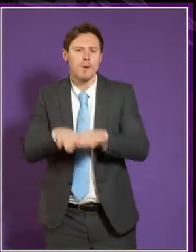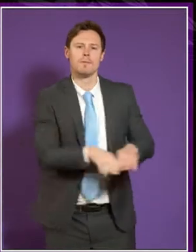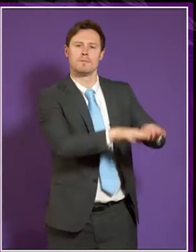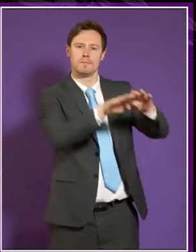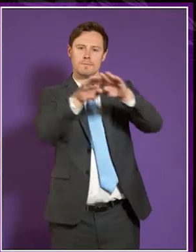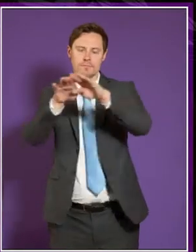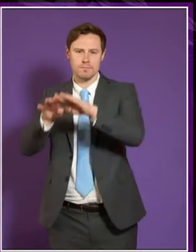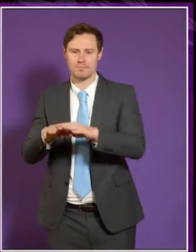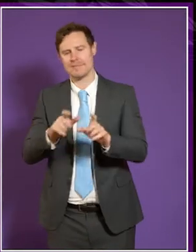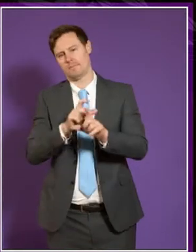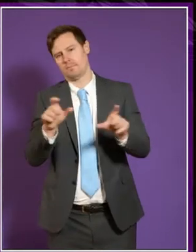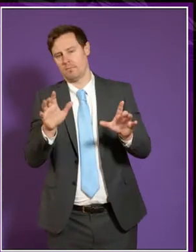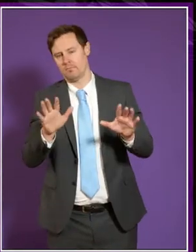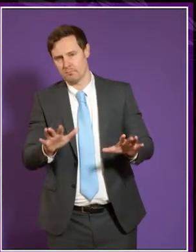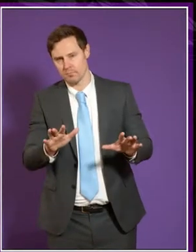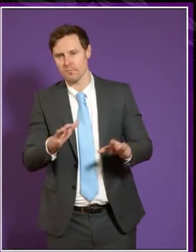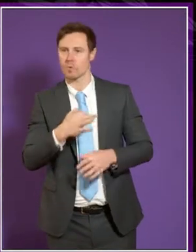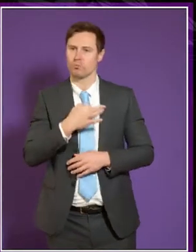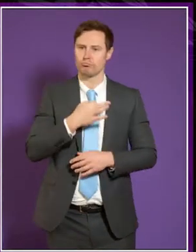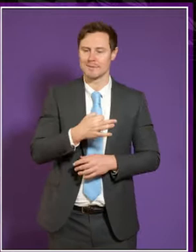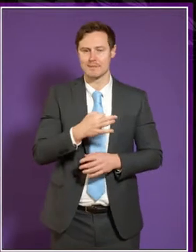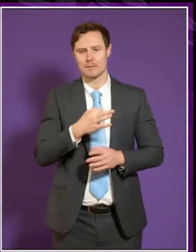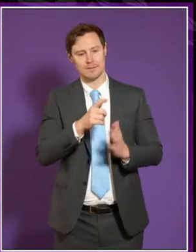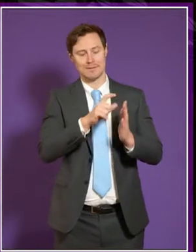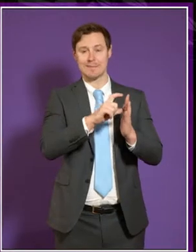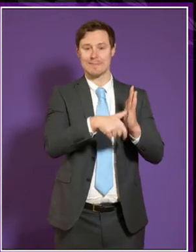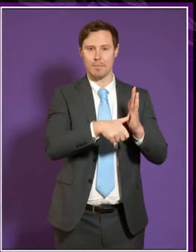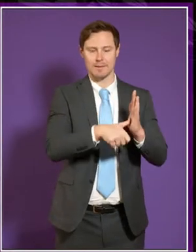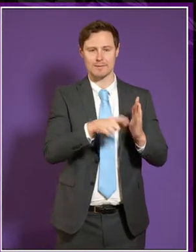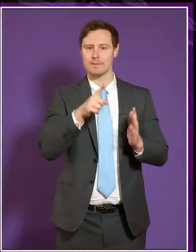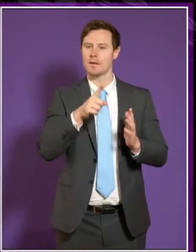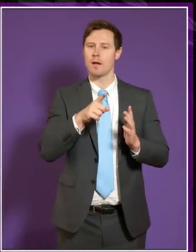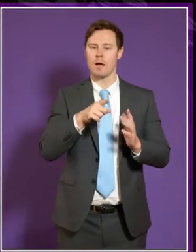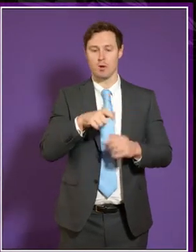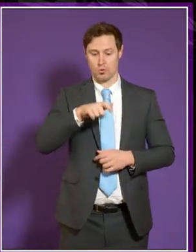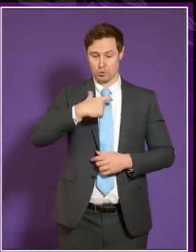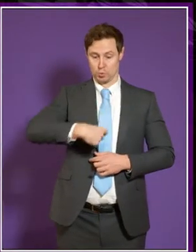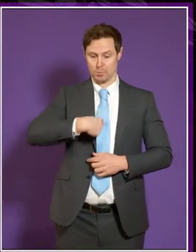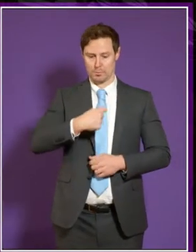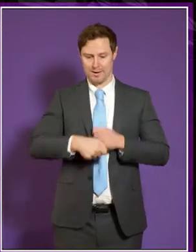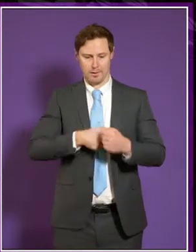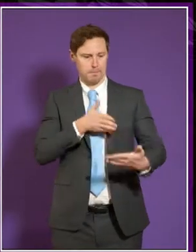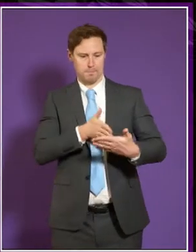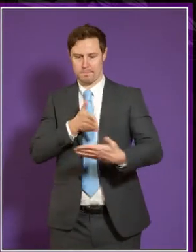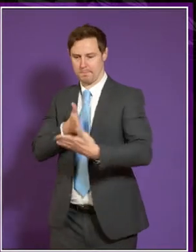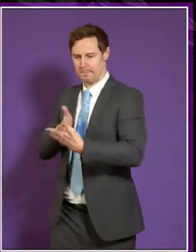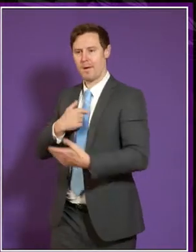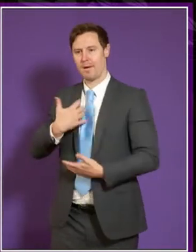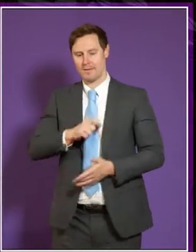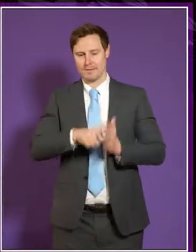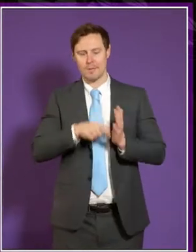I think there's always been a risk that disability is seen as a problem for the students themselves. They have disabilities.